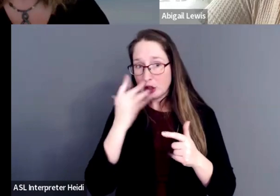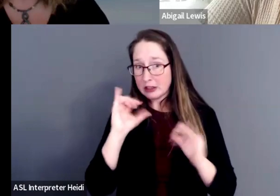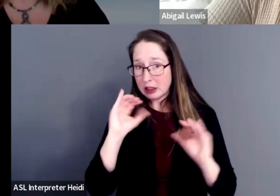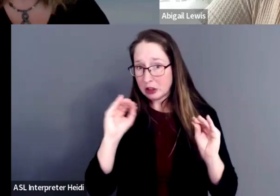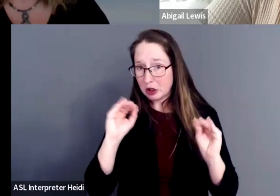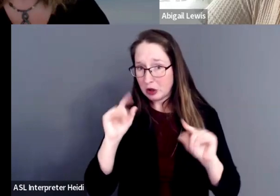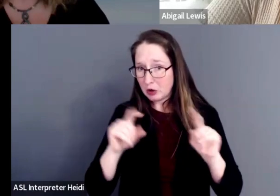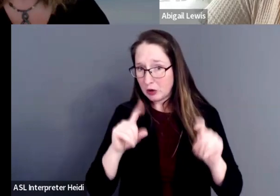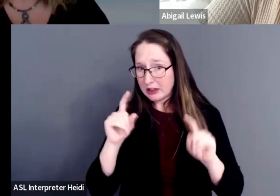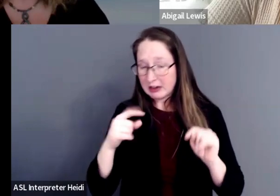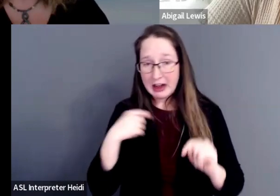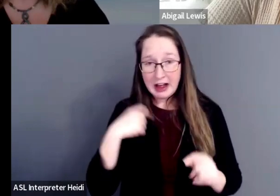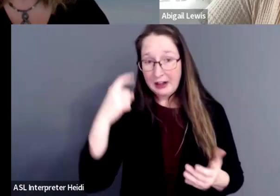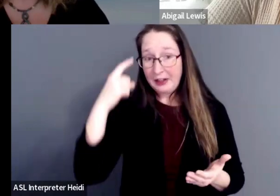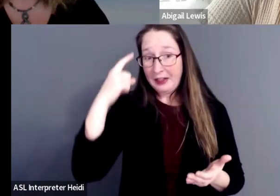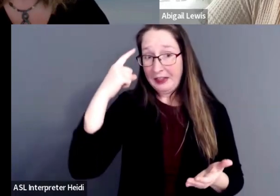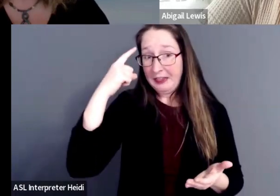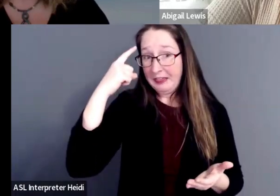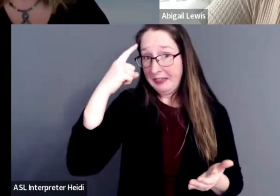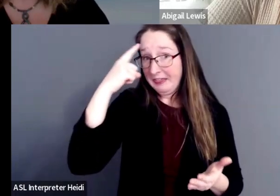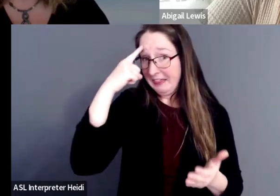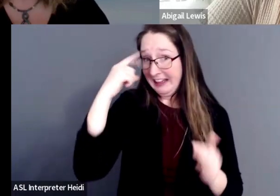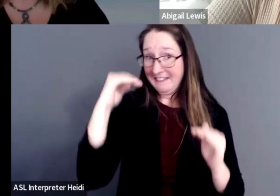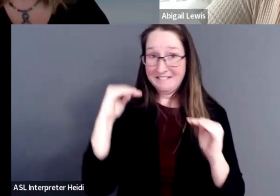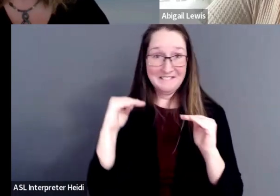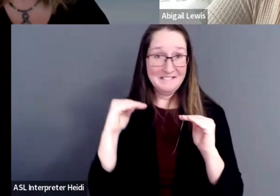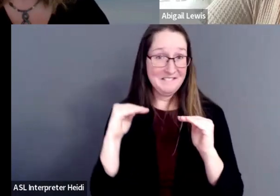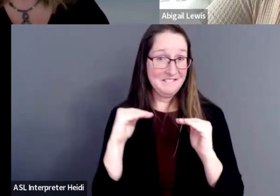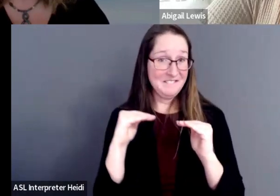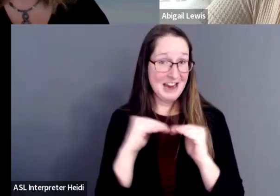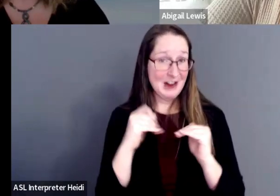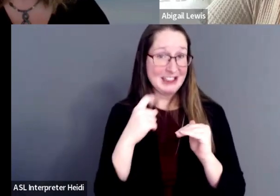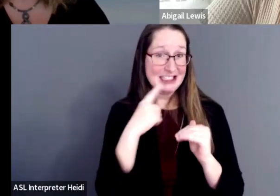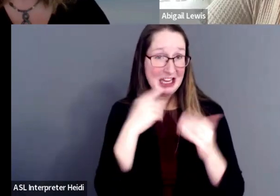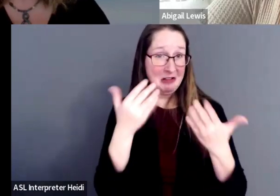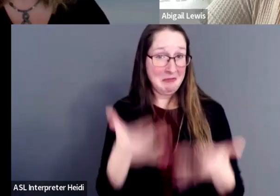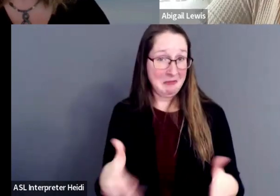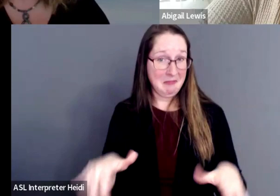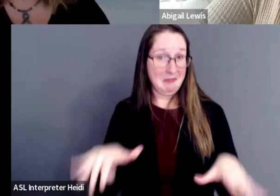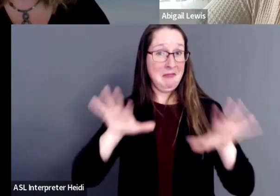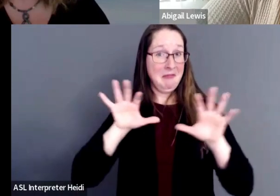then I think it's fair to close out then, I would say.